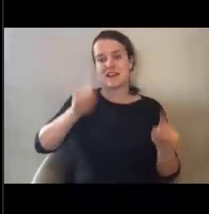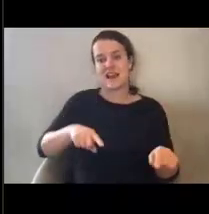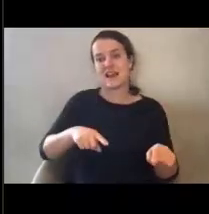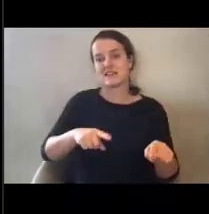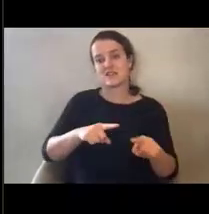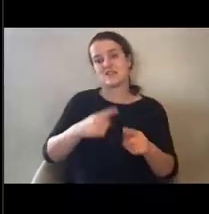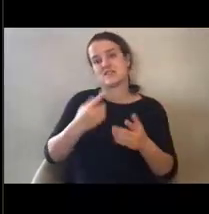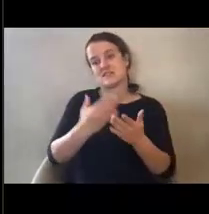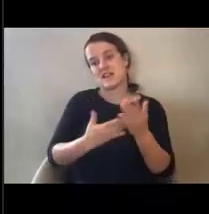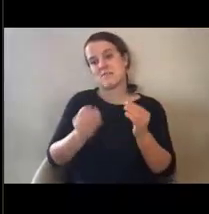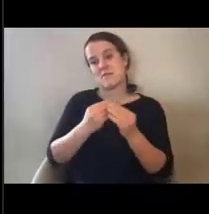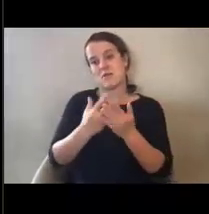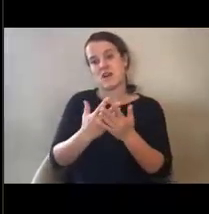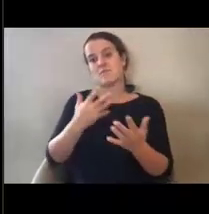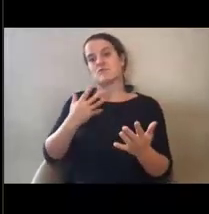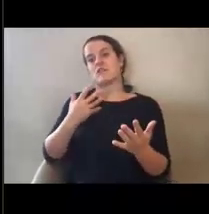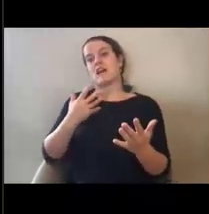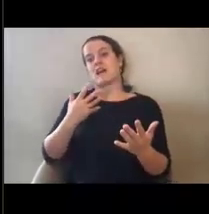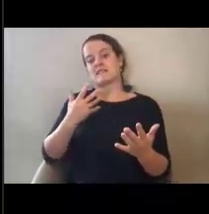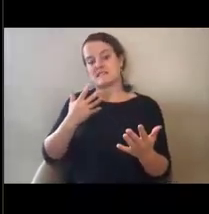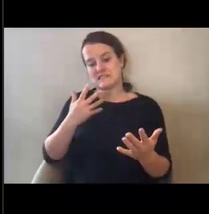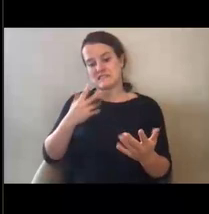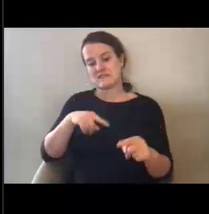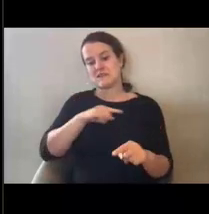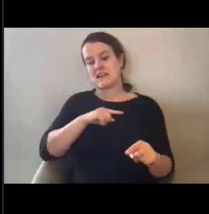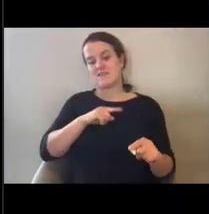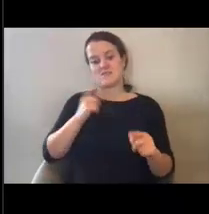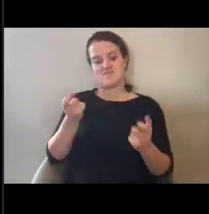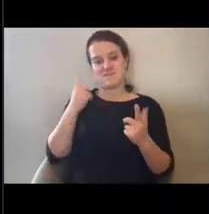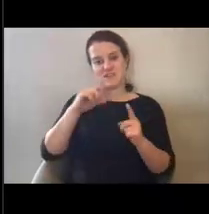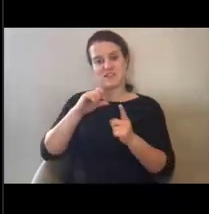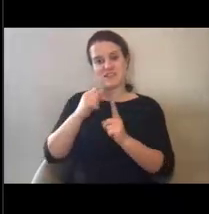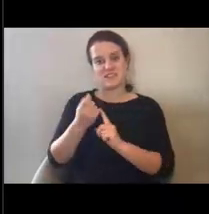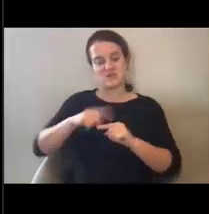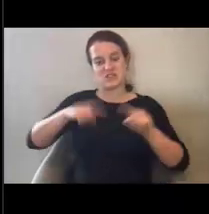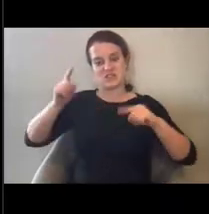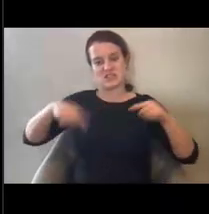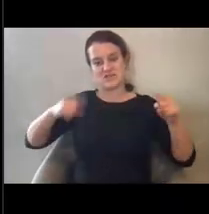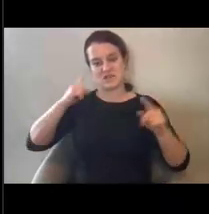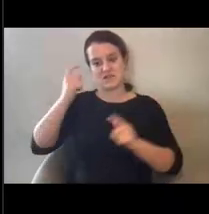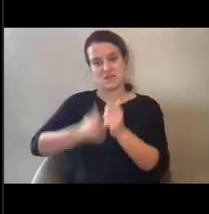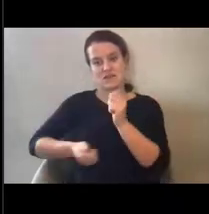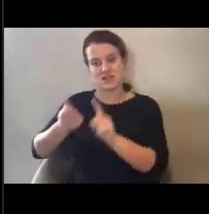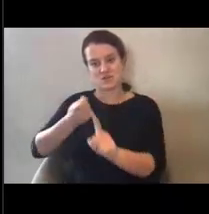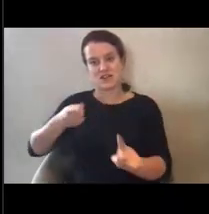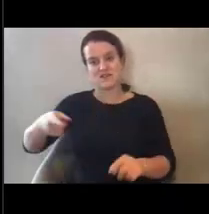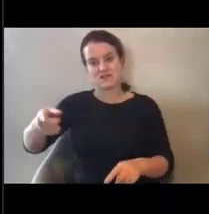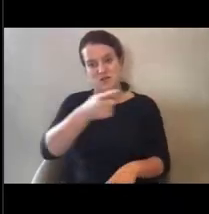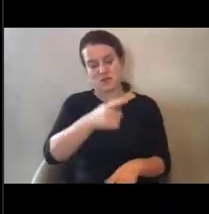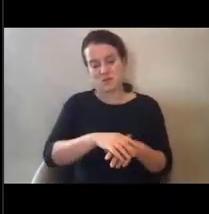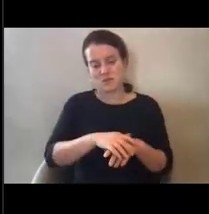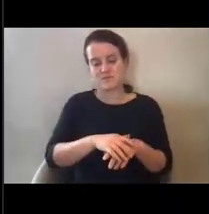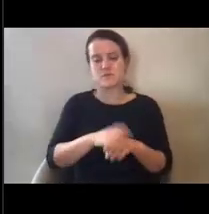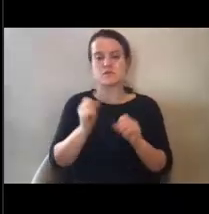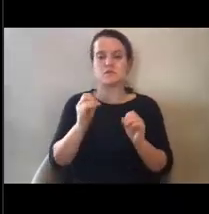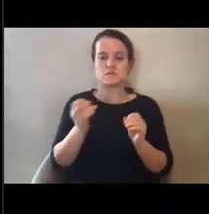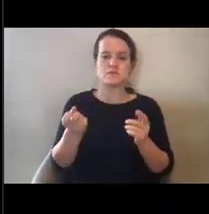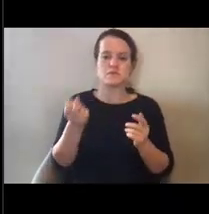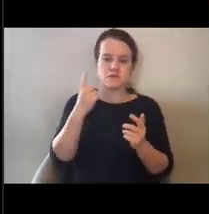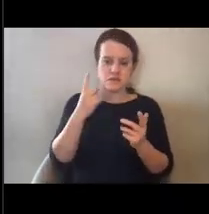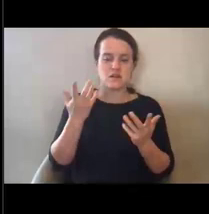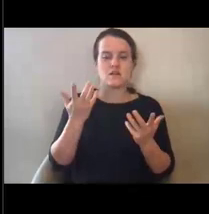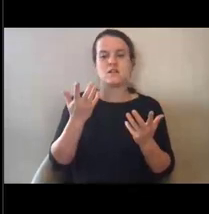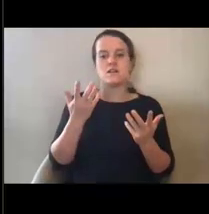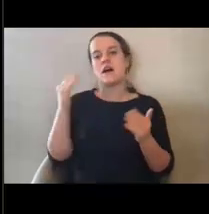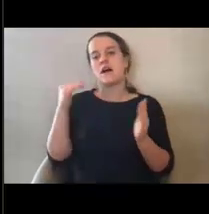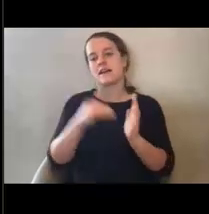We've got to get into the grant application process and get that information from you guys to answer questions. So again, I can't